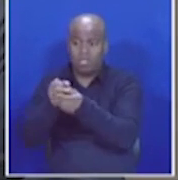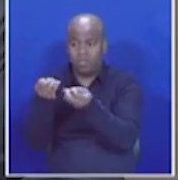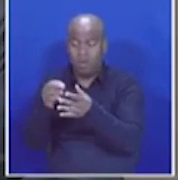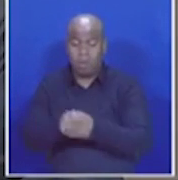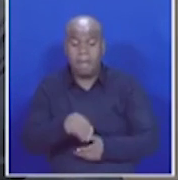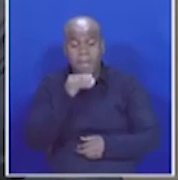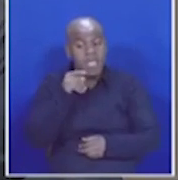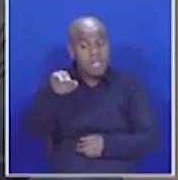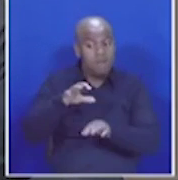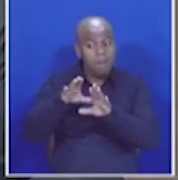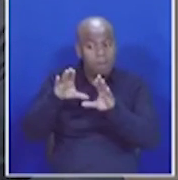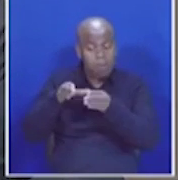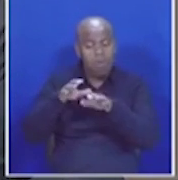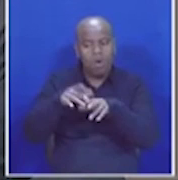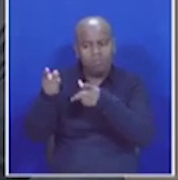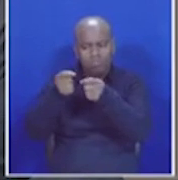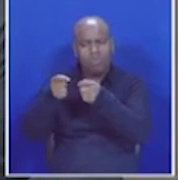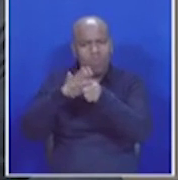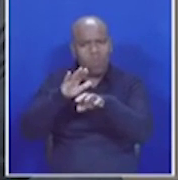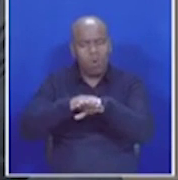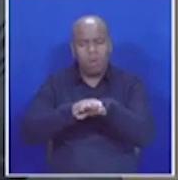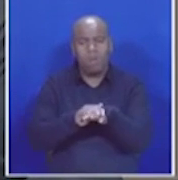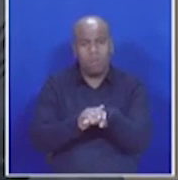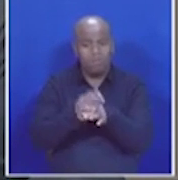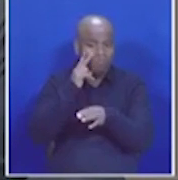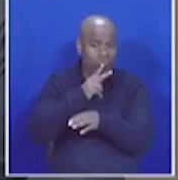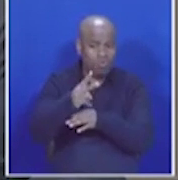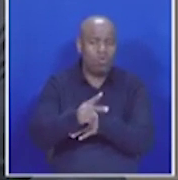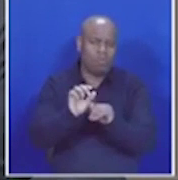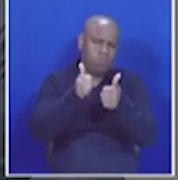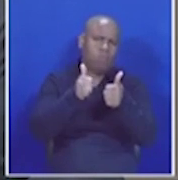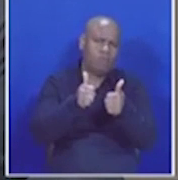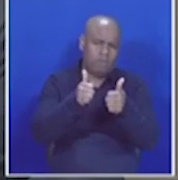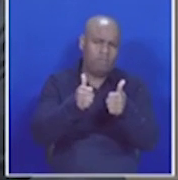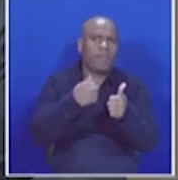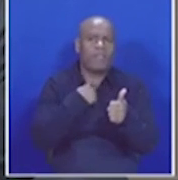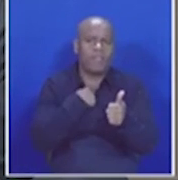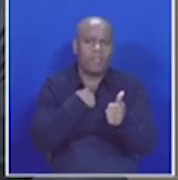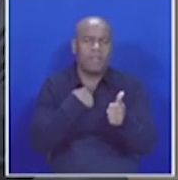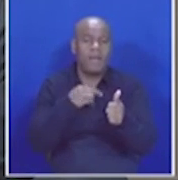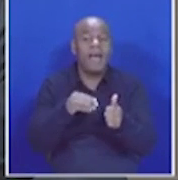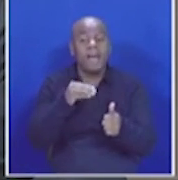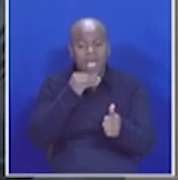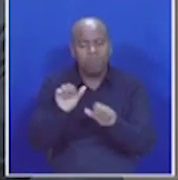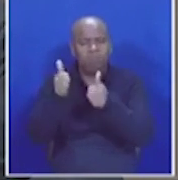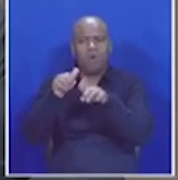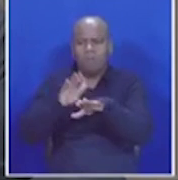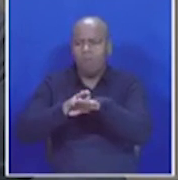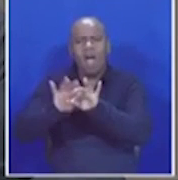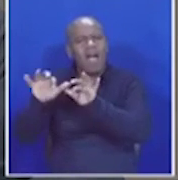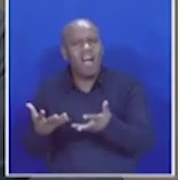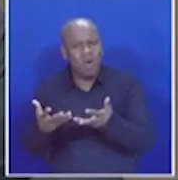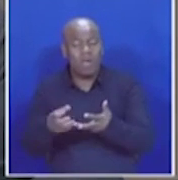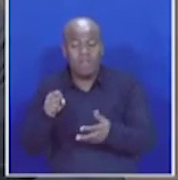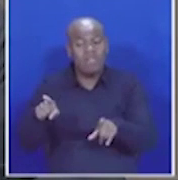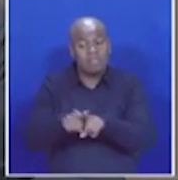of our borders under the direct management of the Department is perceived as not being properly effective, what will make it more effective when the same